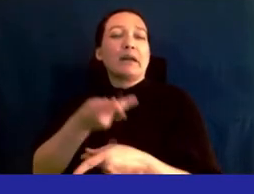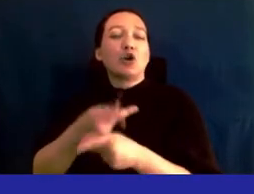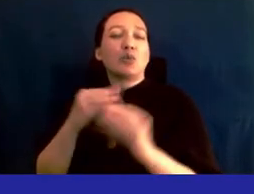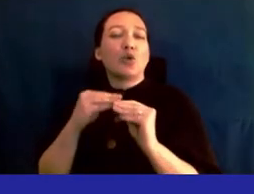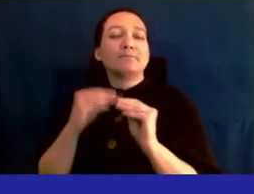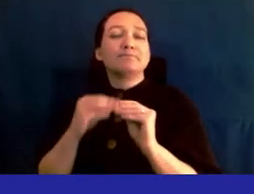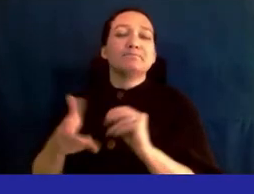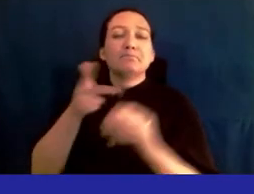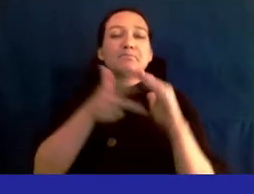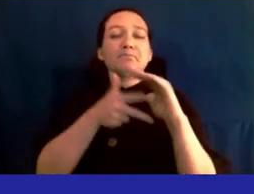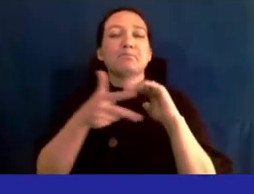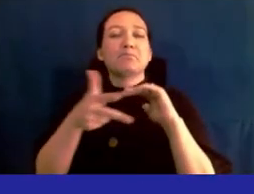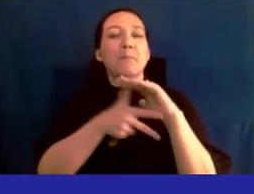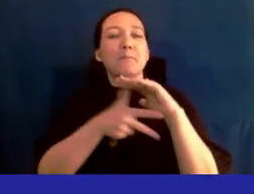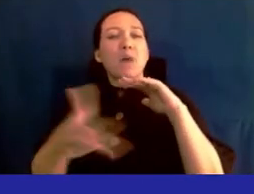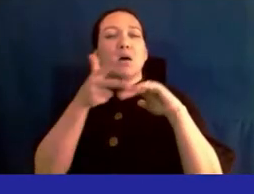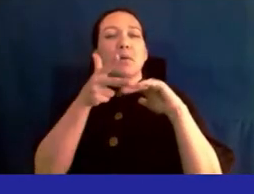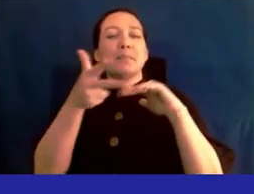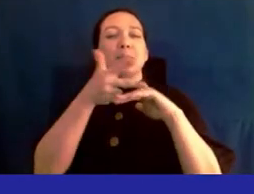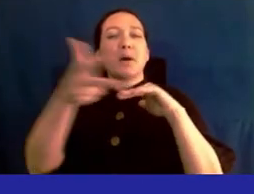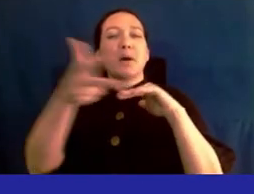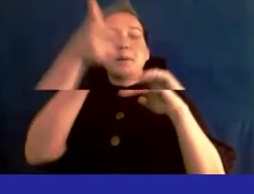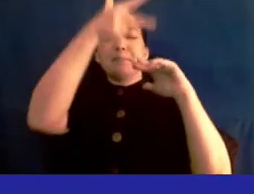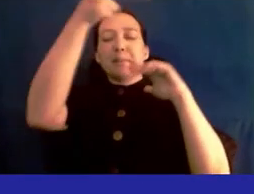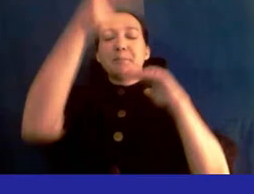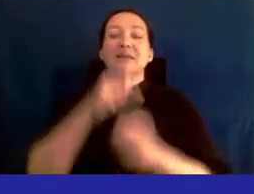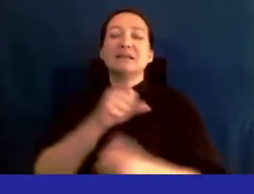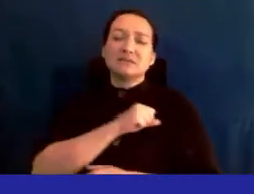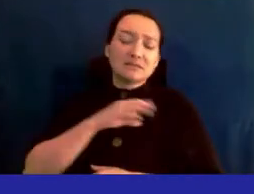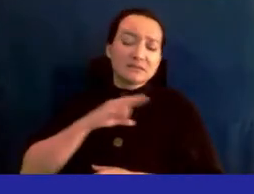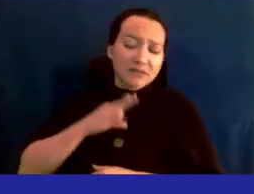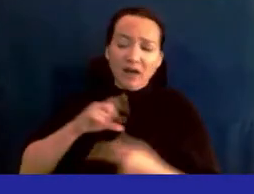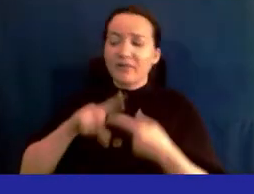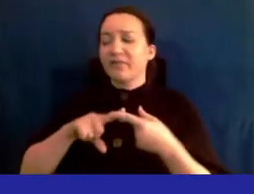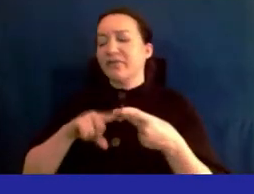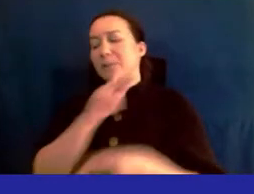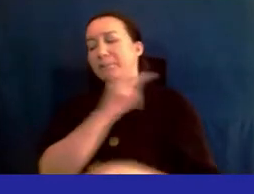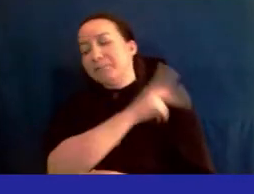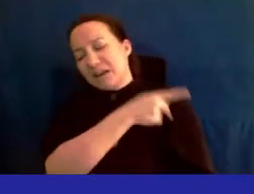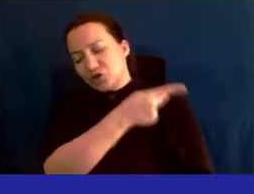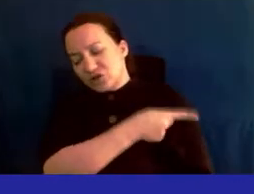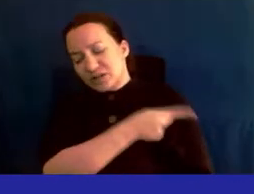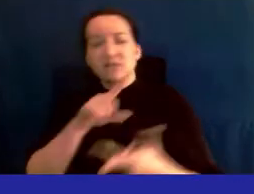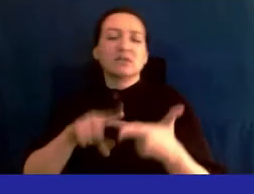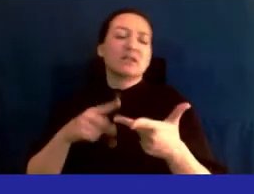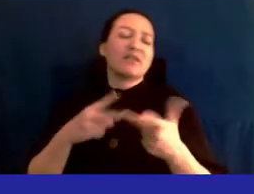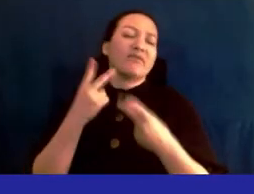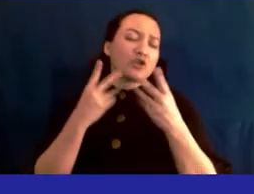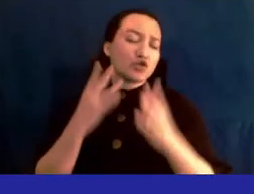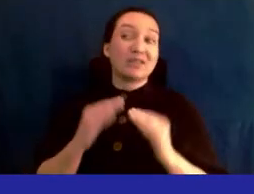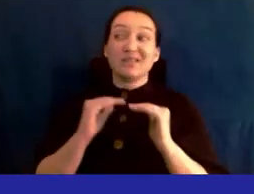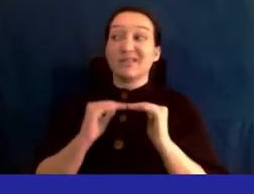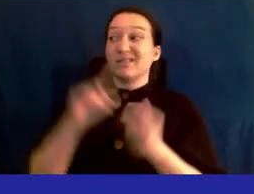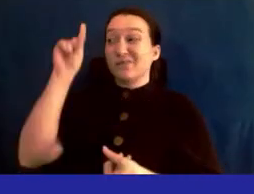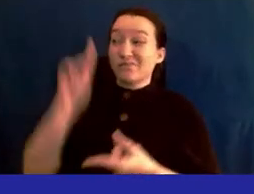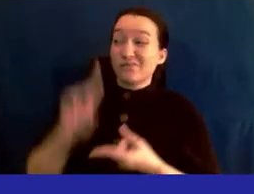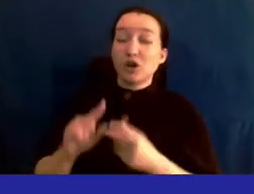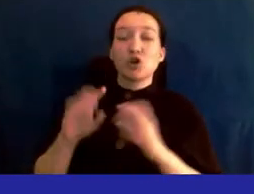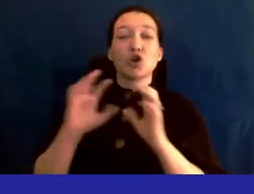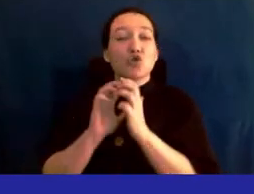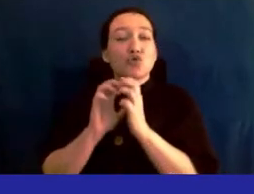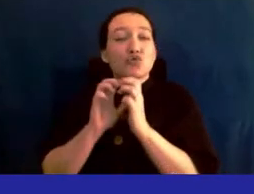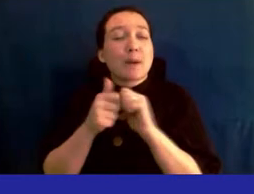-needed parking garage to accommodate staff patients and visitors to eliminate overcrowding in the emergency